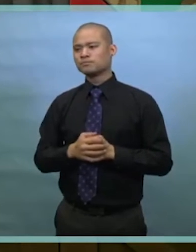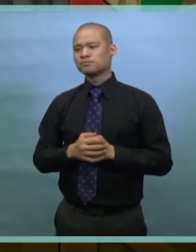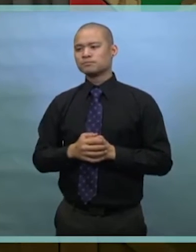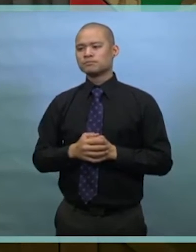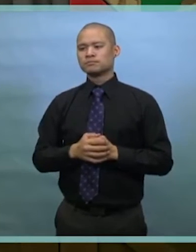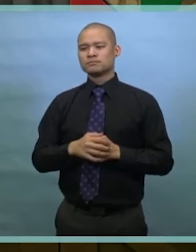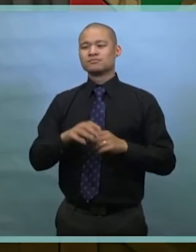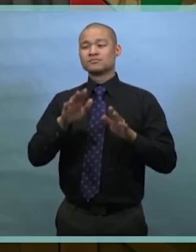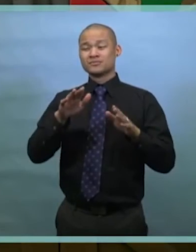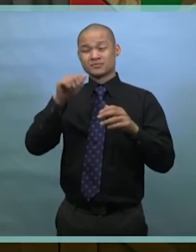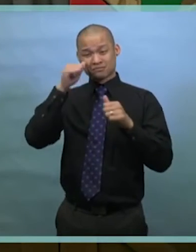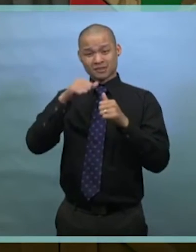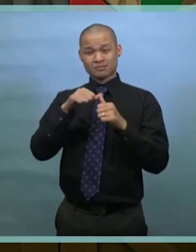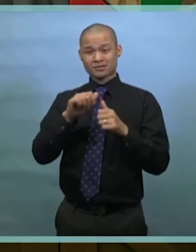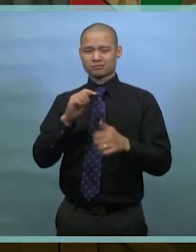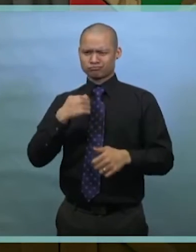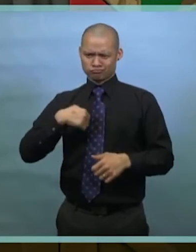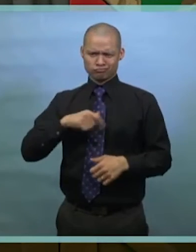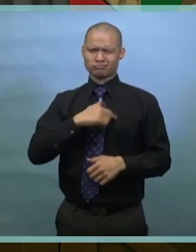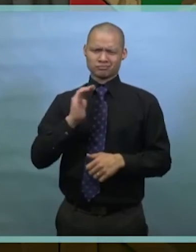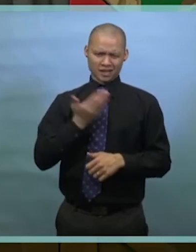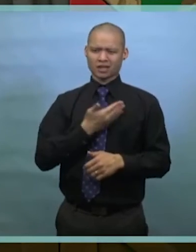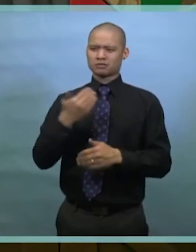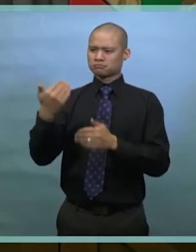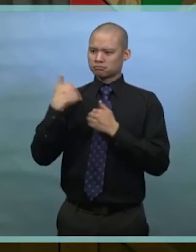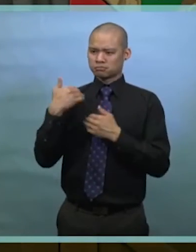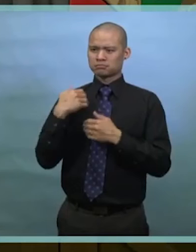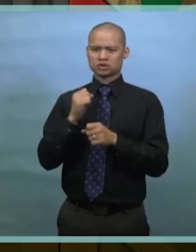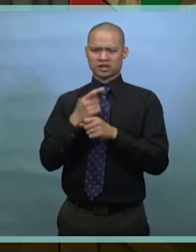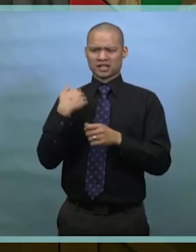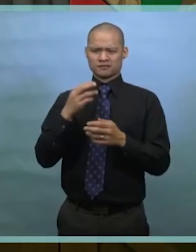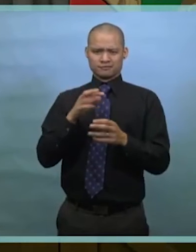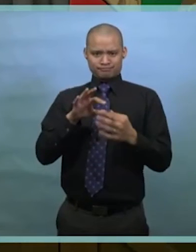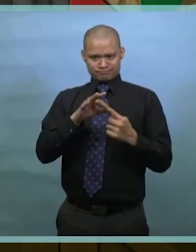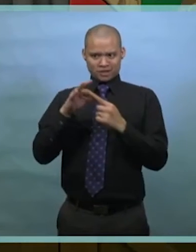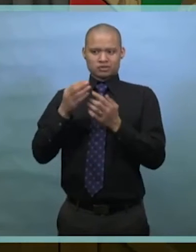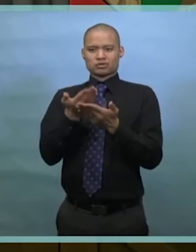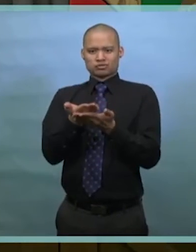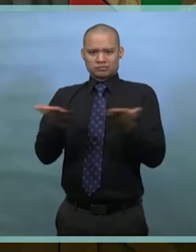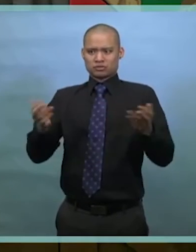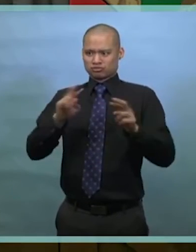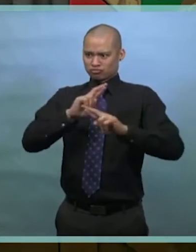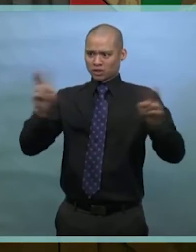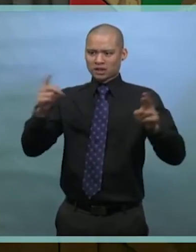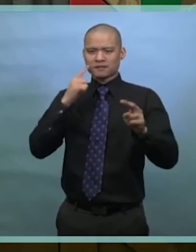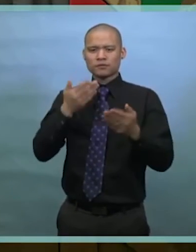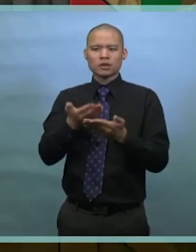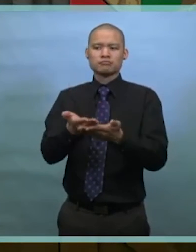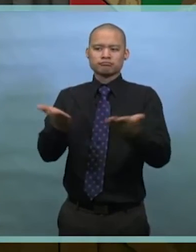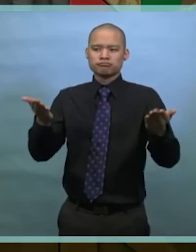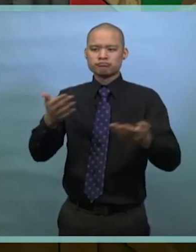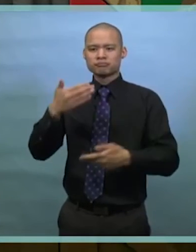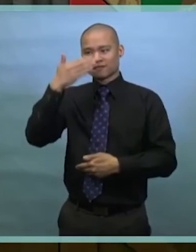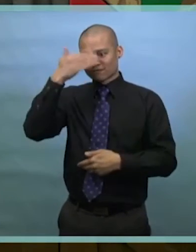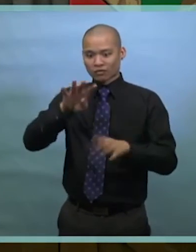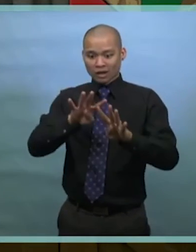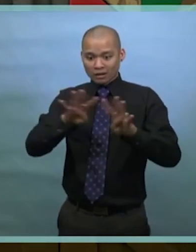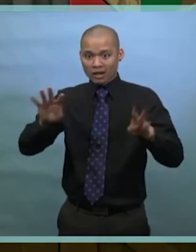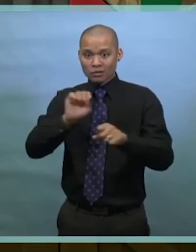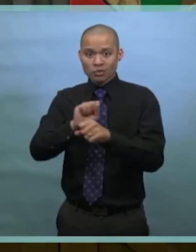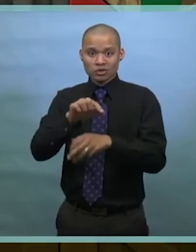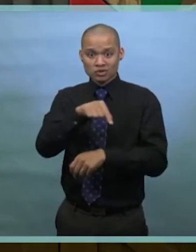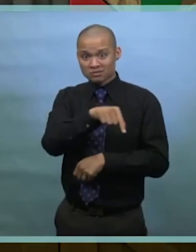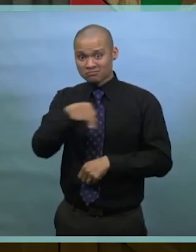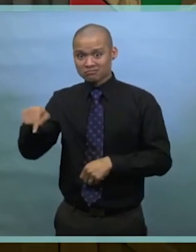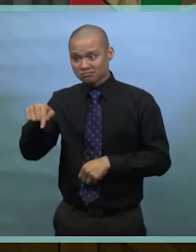specialized equipment that we need for front-line healthcare workers, for the patients that they will serve, to provide